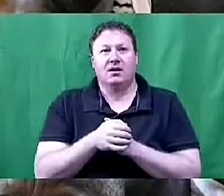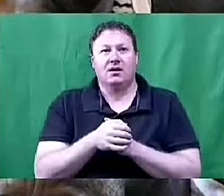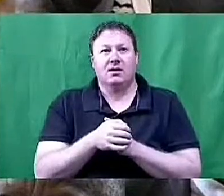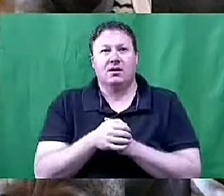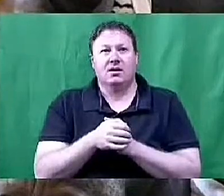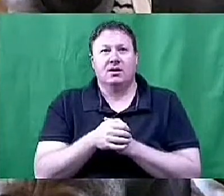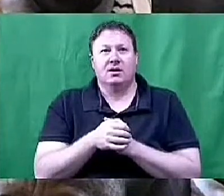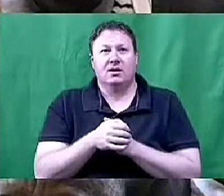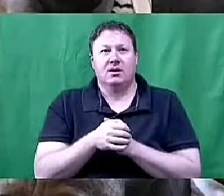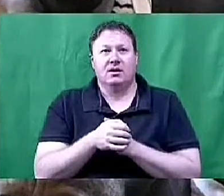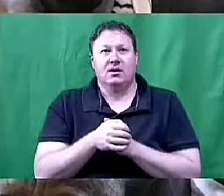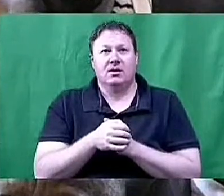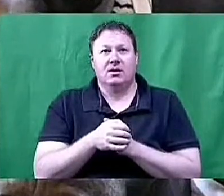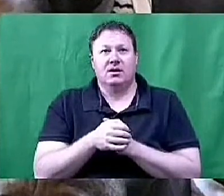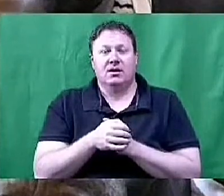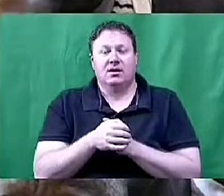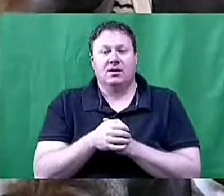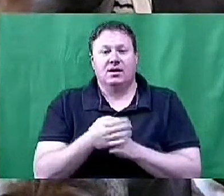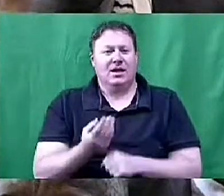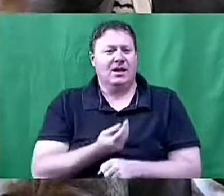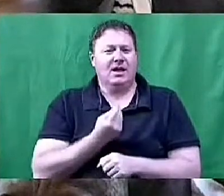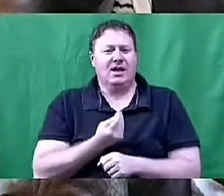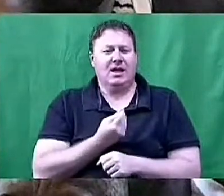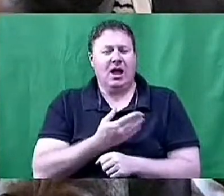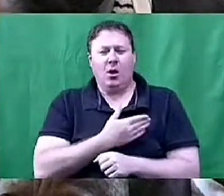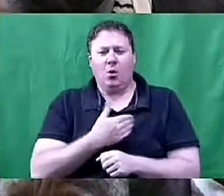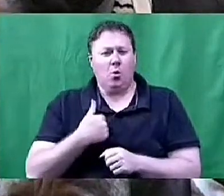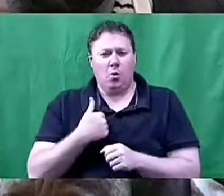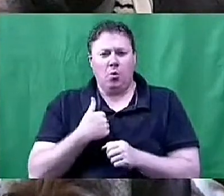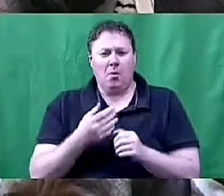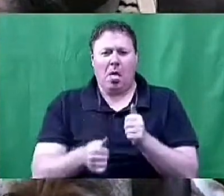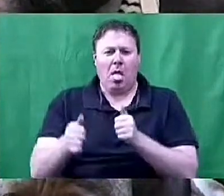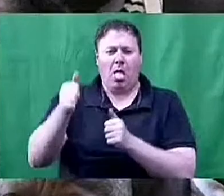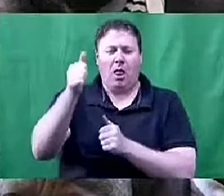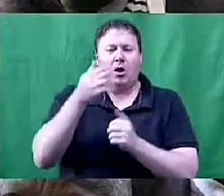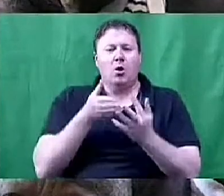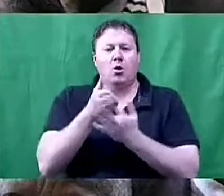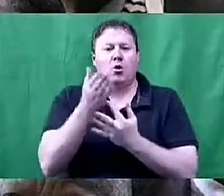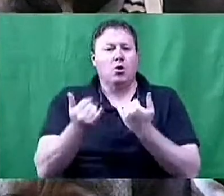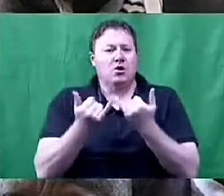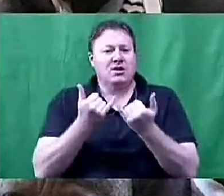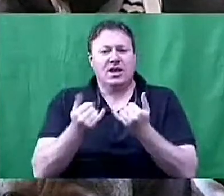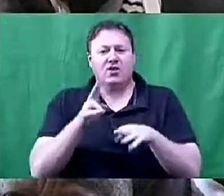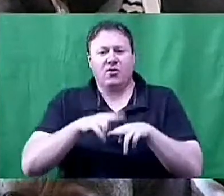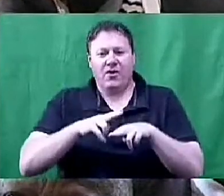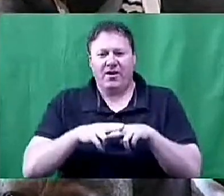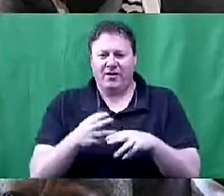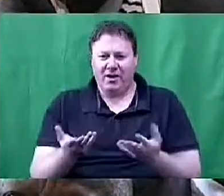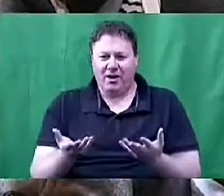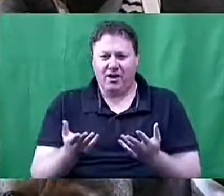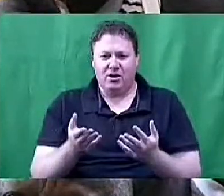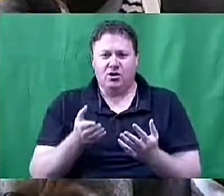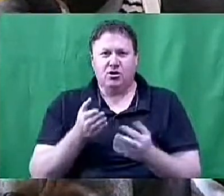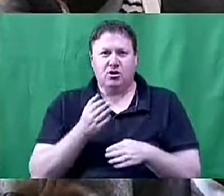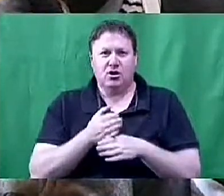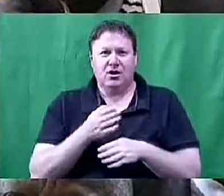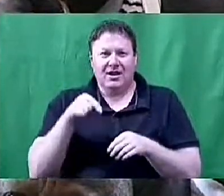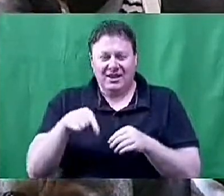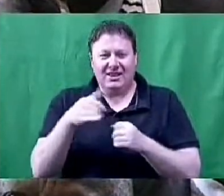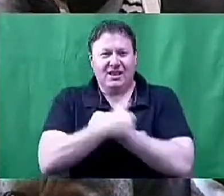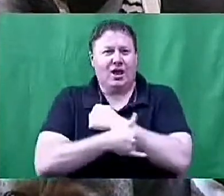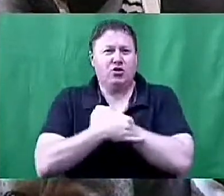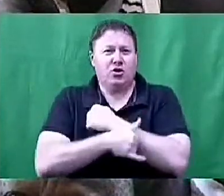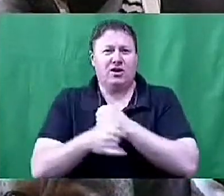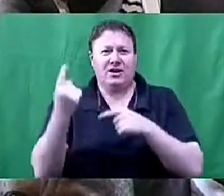insinuation of a young woman rising through sexual favours in the job, in this country, in this day.